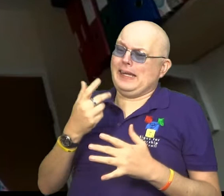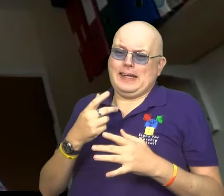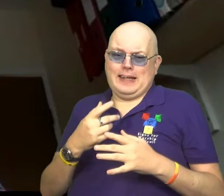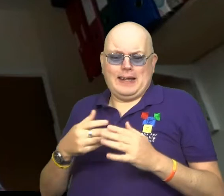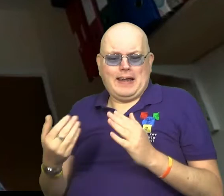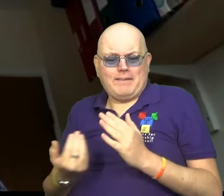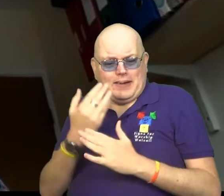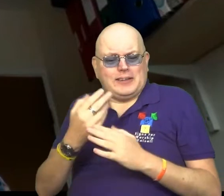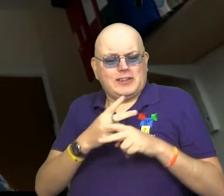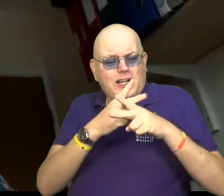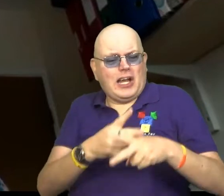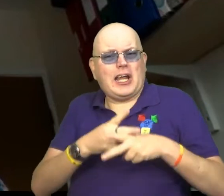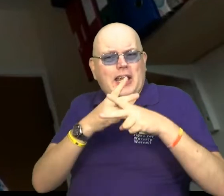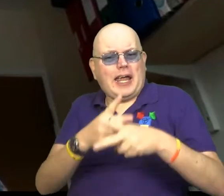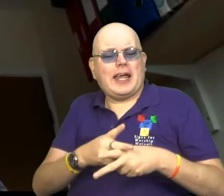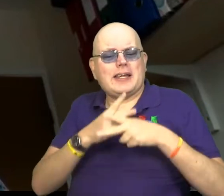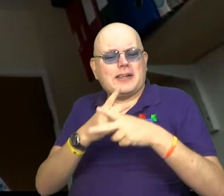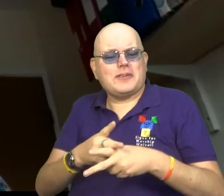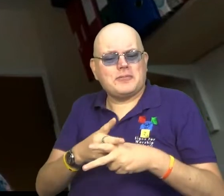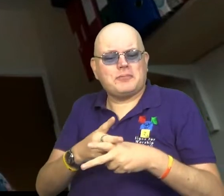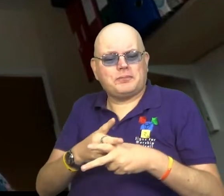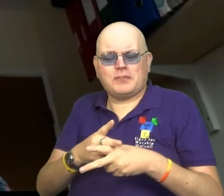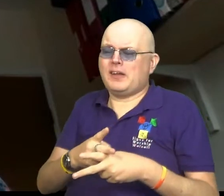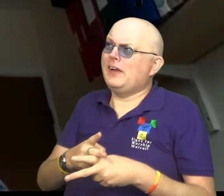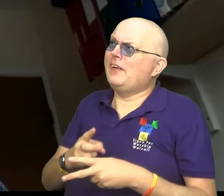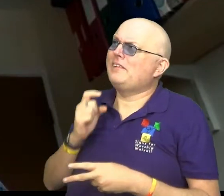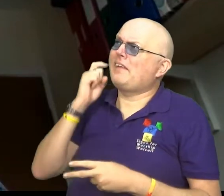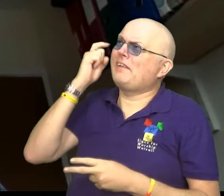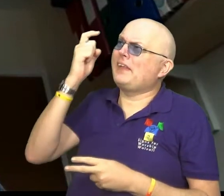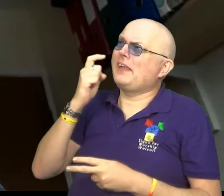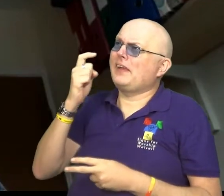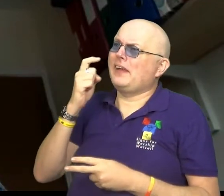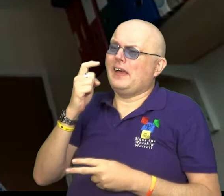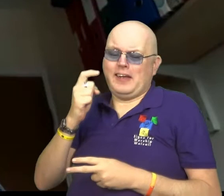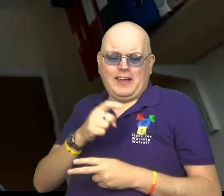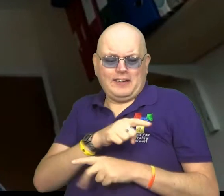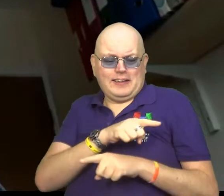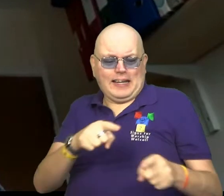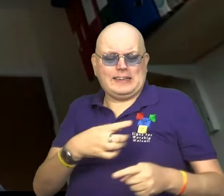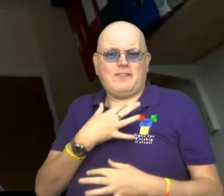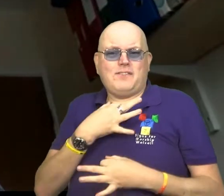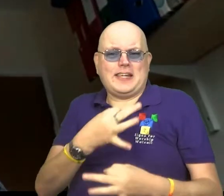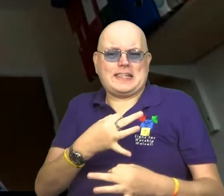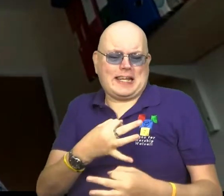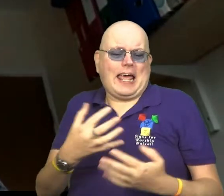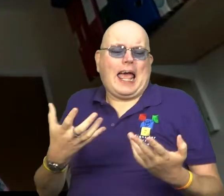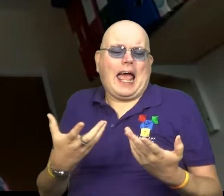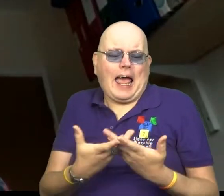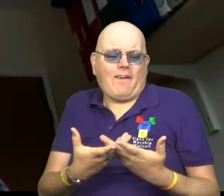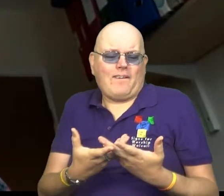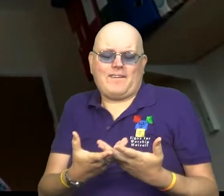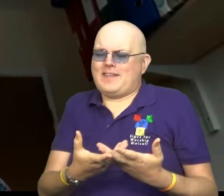for it. Keep us mindful of how easy it is to endanger the natural world